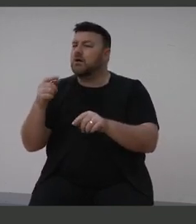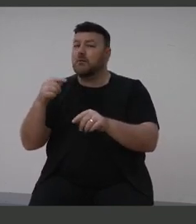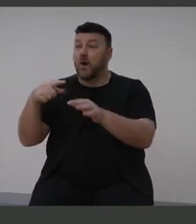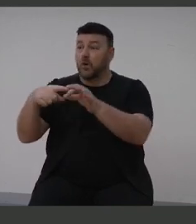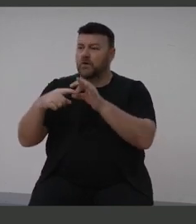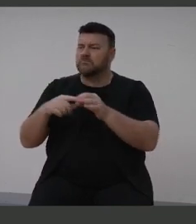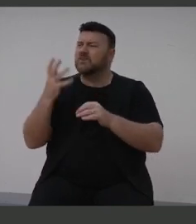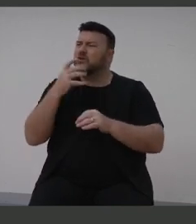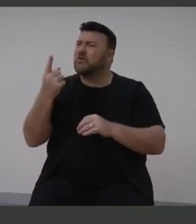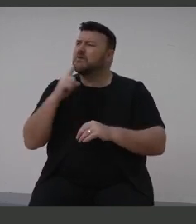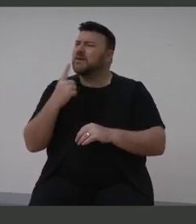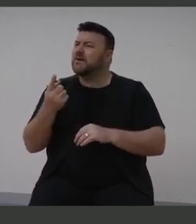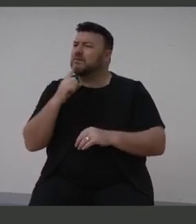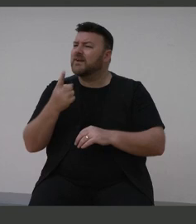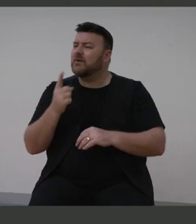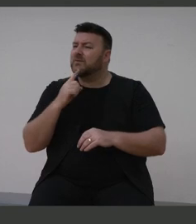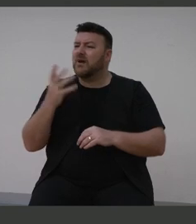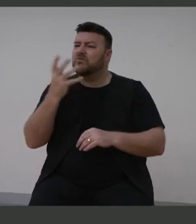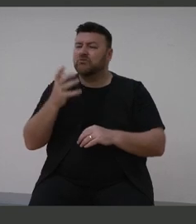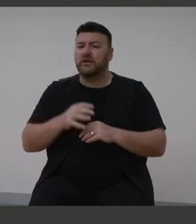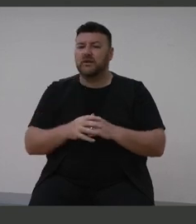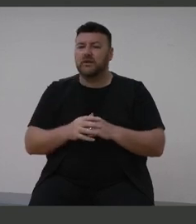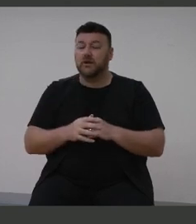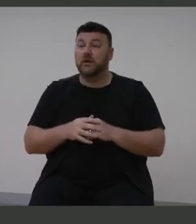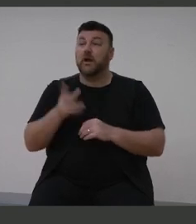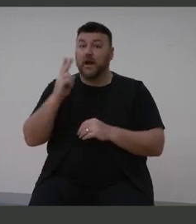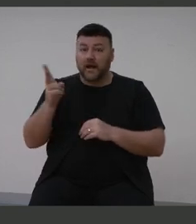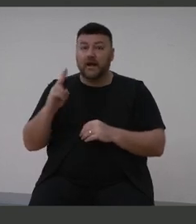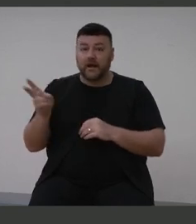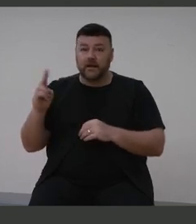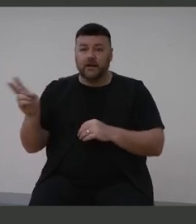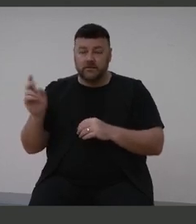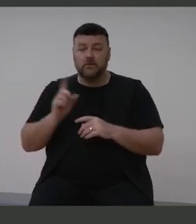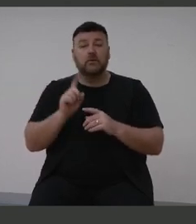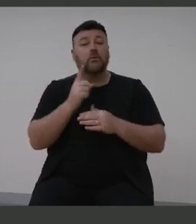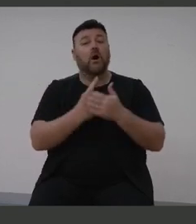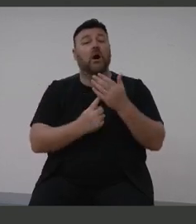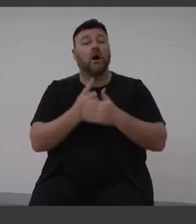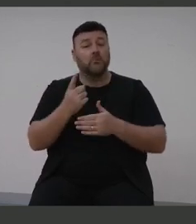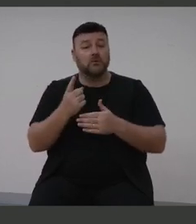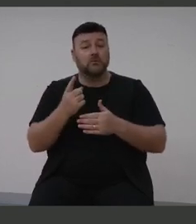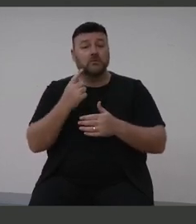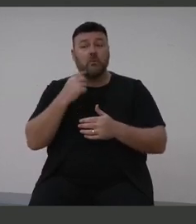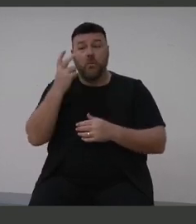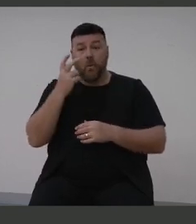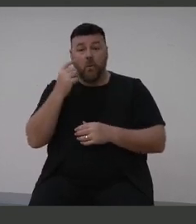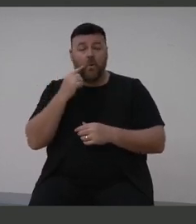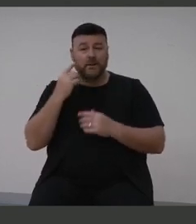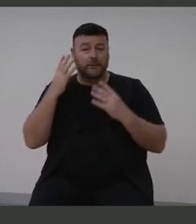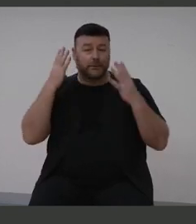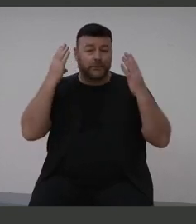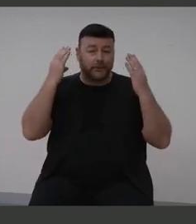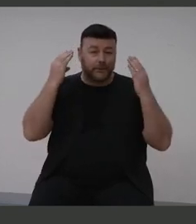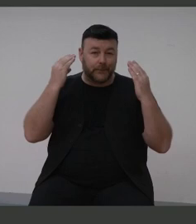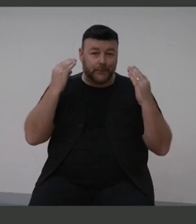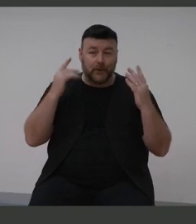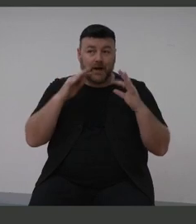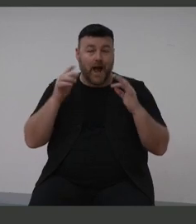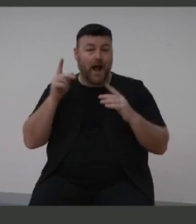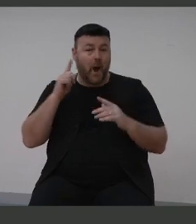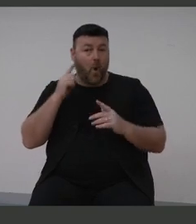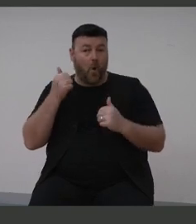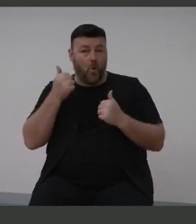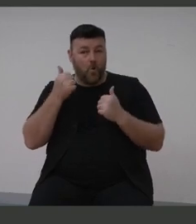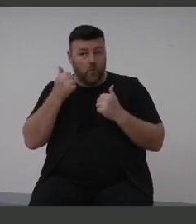they get embarrassed and they have to repeat the question again and they ask again and then eventually what happens is because they can't hear or they can't hear as good as they